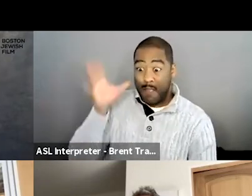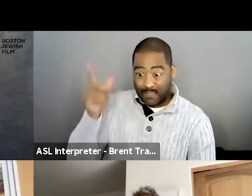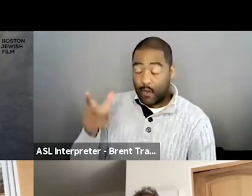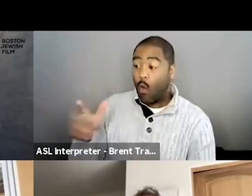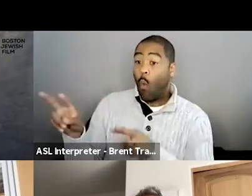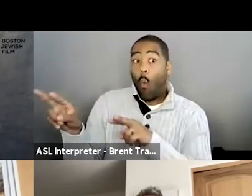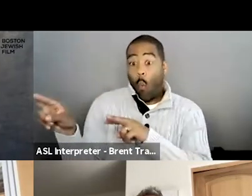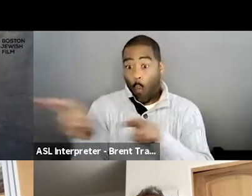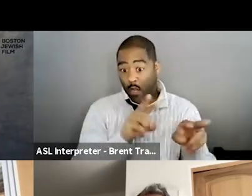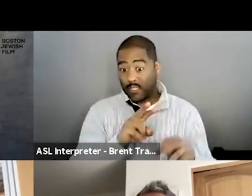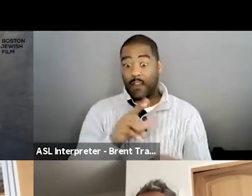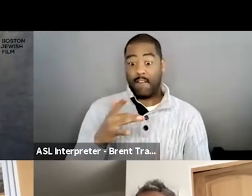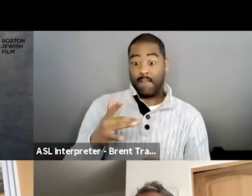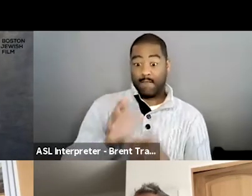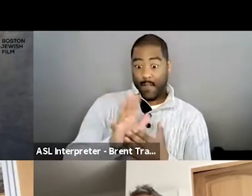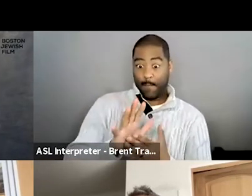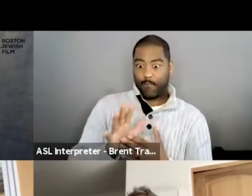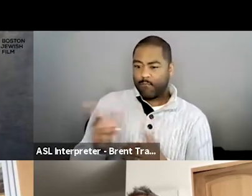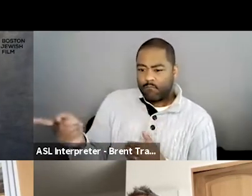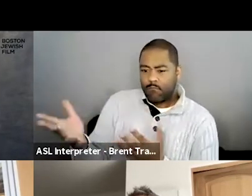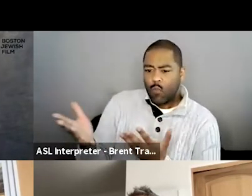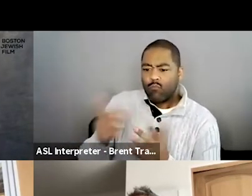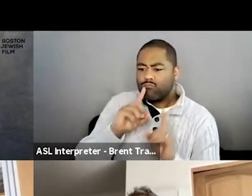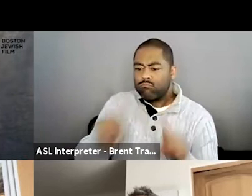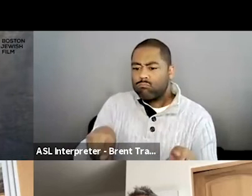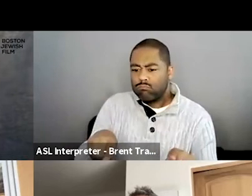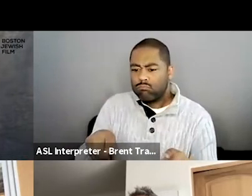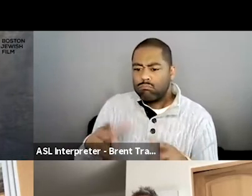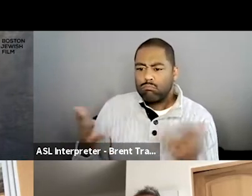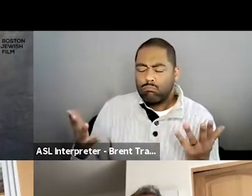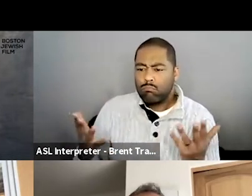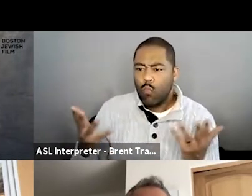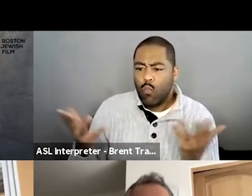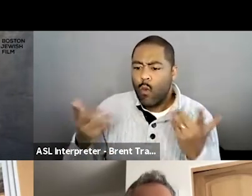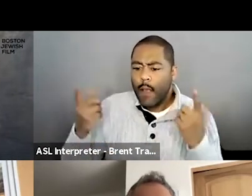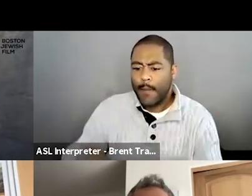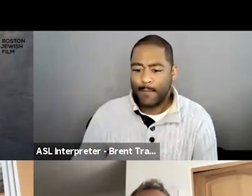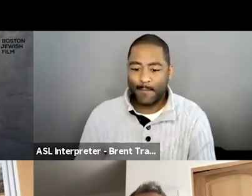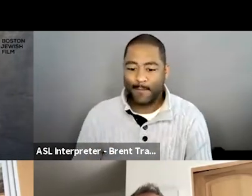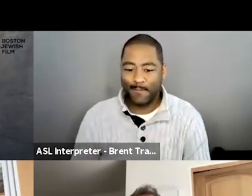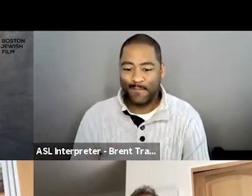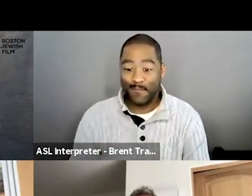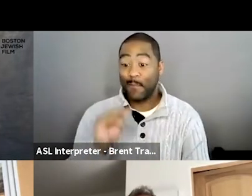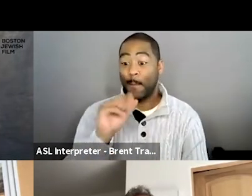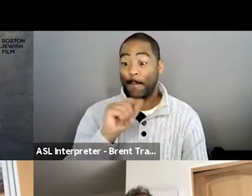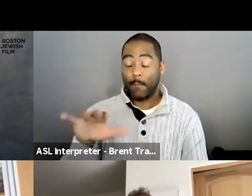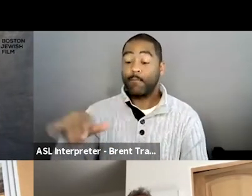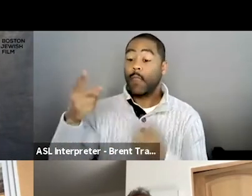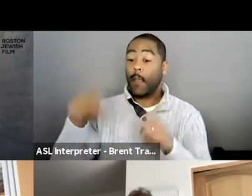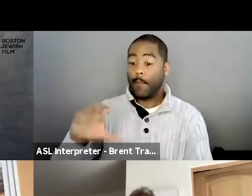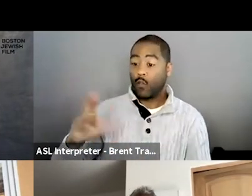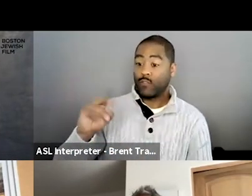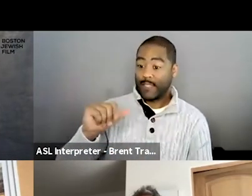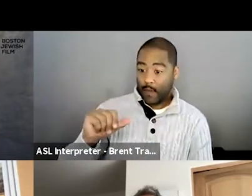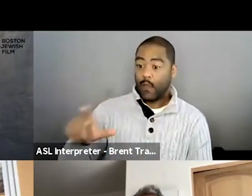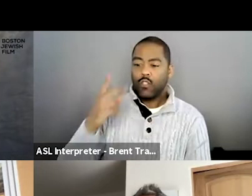you know, for me, it was really, um, I, I showed Christina, Christina was over at our house when she first saw, she saw